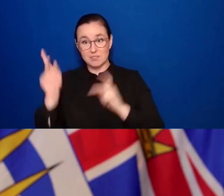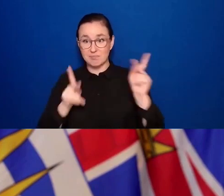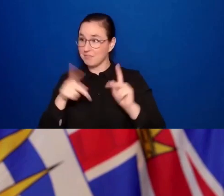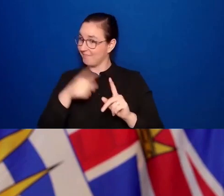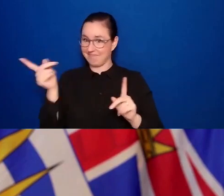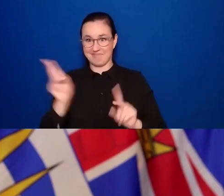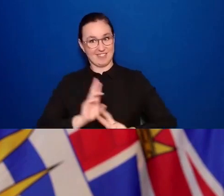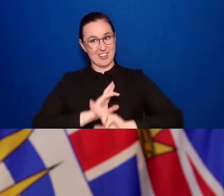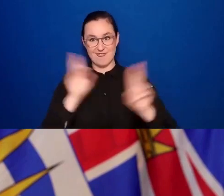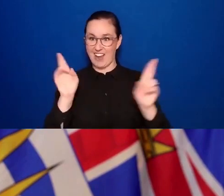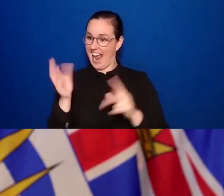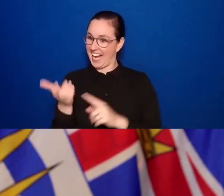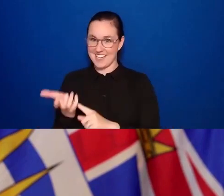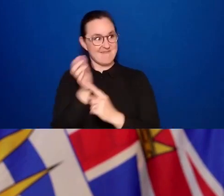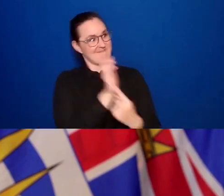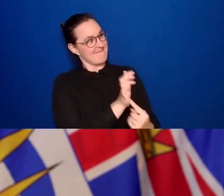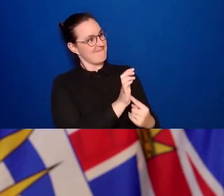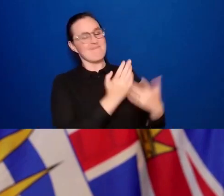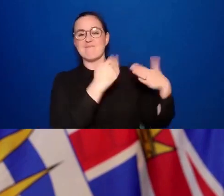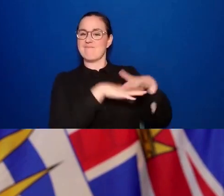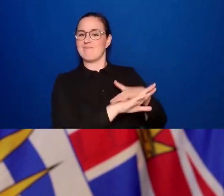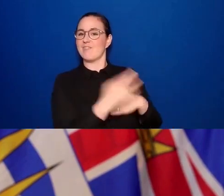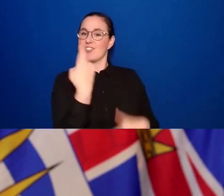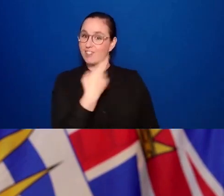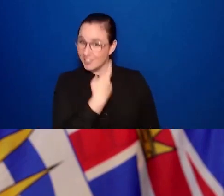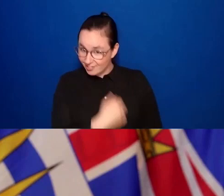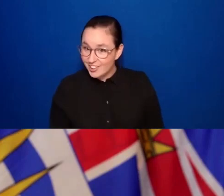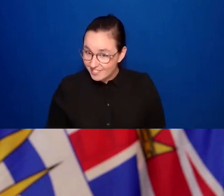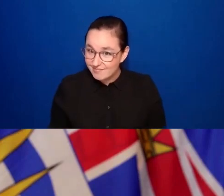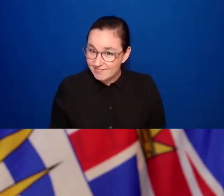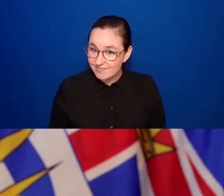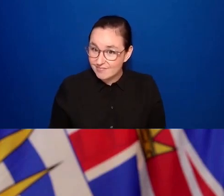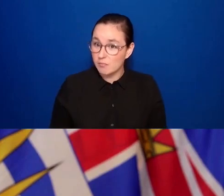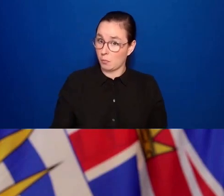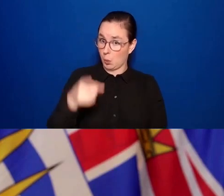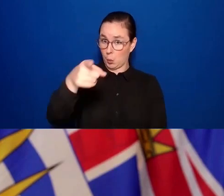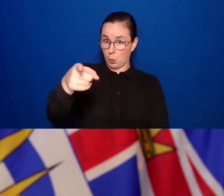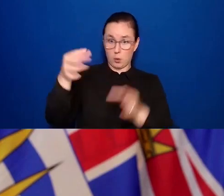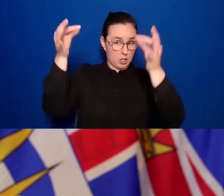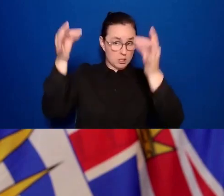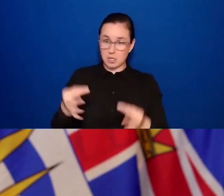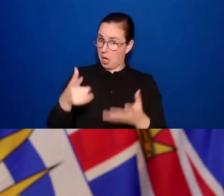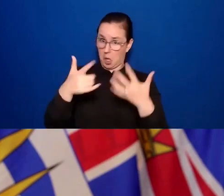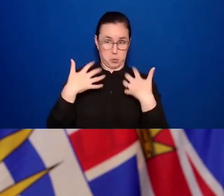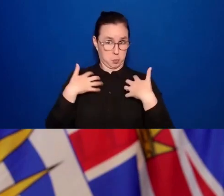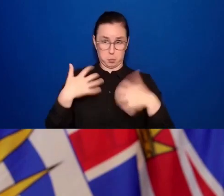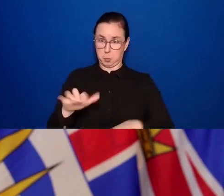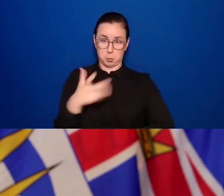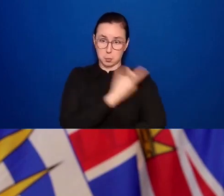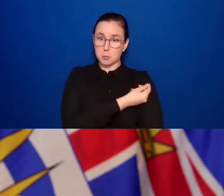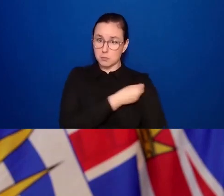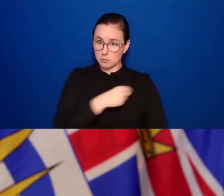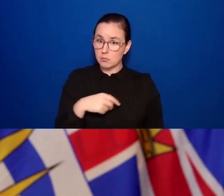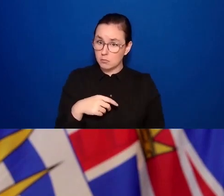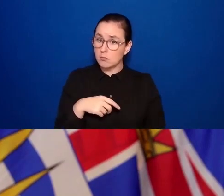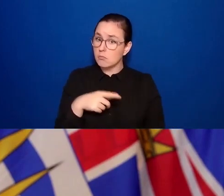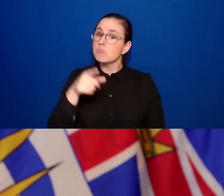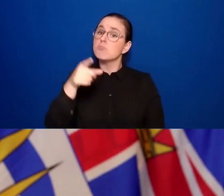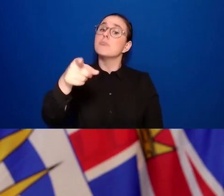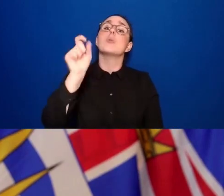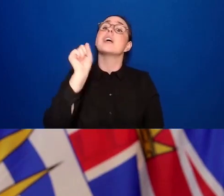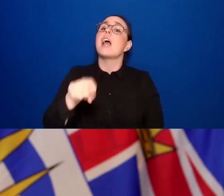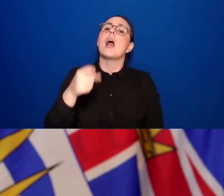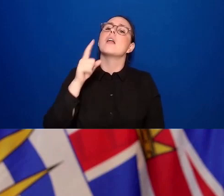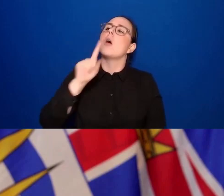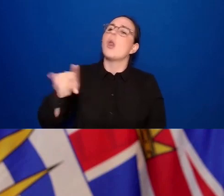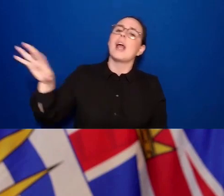restaurant. If you're somebody who chooses not to be immunized, then please support your local restaurants by doing takeout, by doing drive